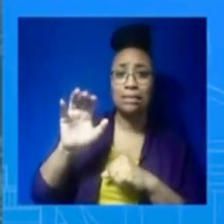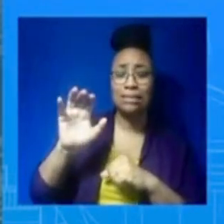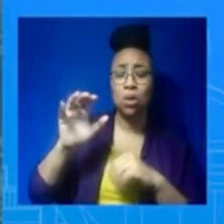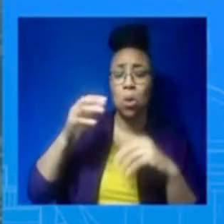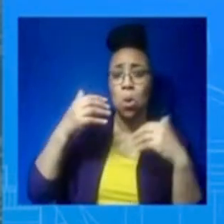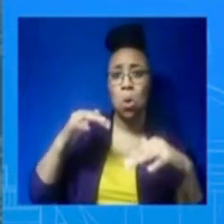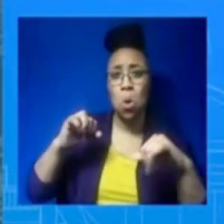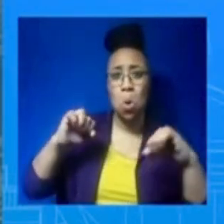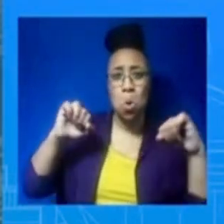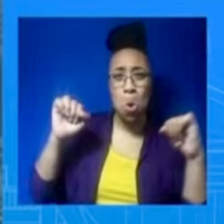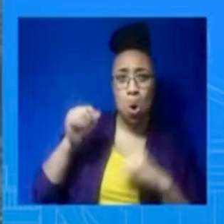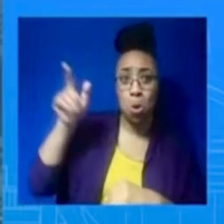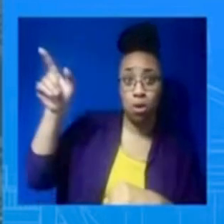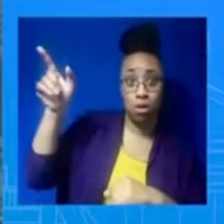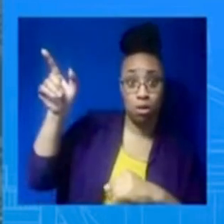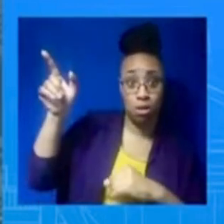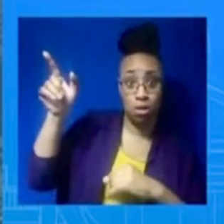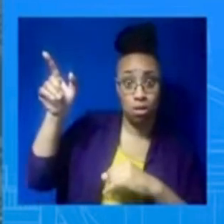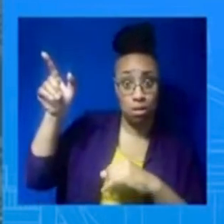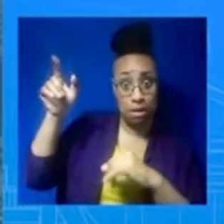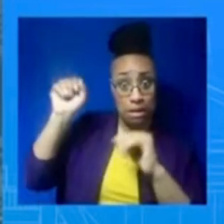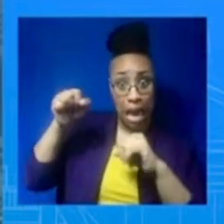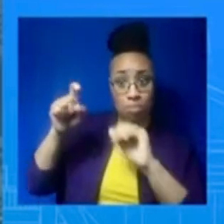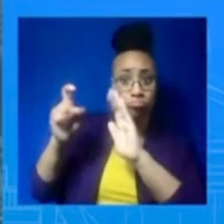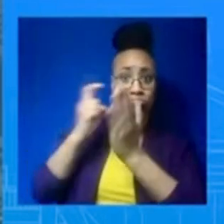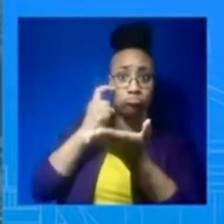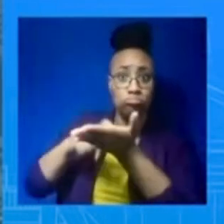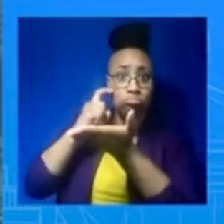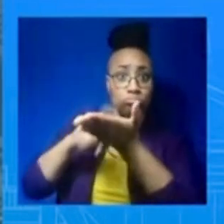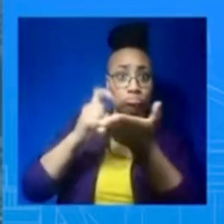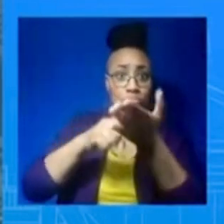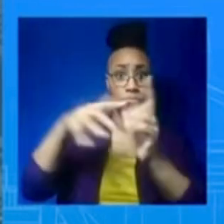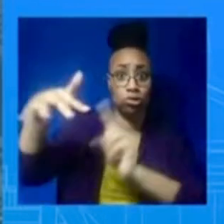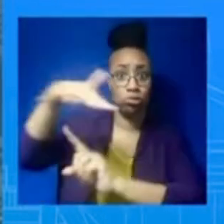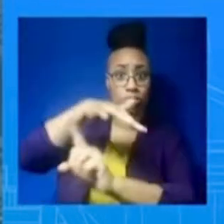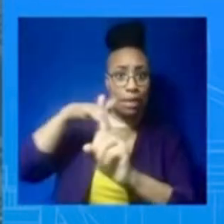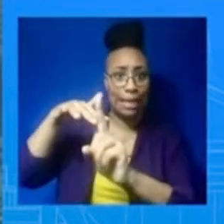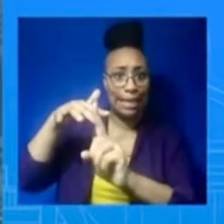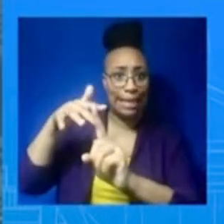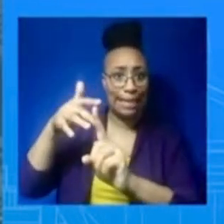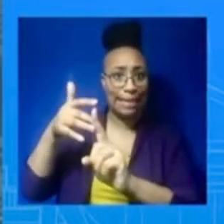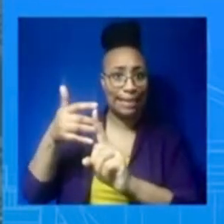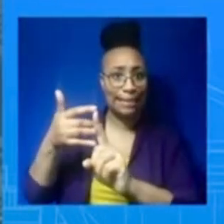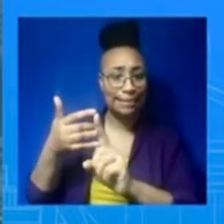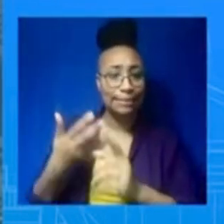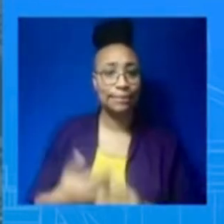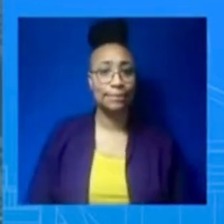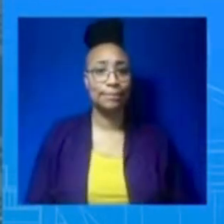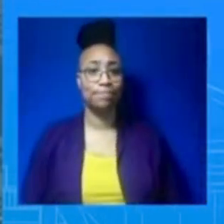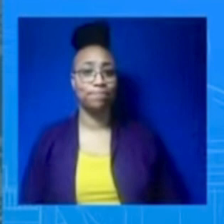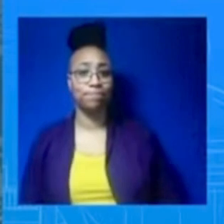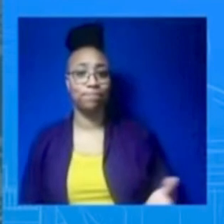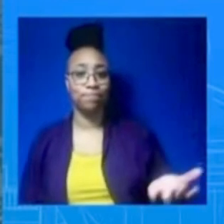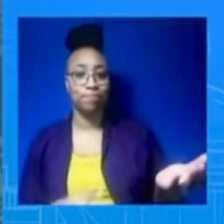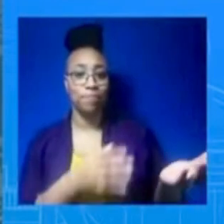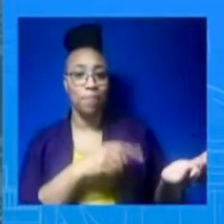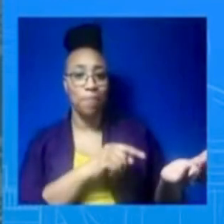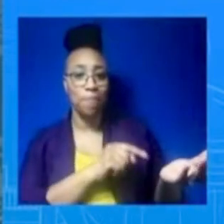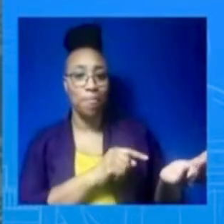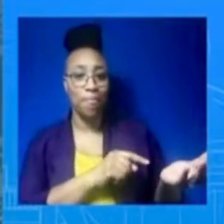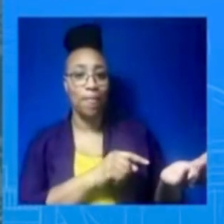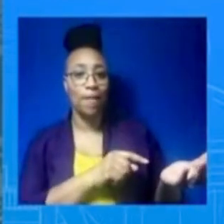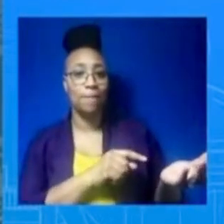thick wilderness. And as of today, I don't believe the Royal Canadian Mountain Police or their investigative